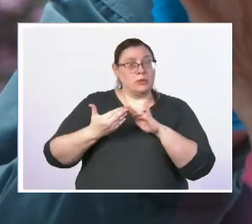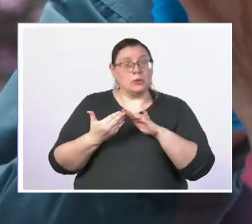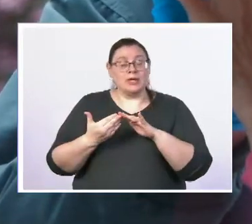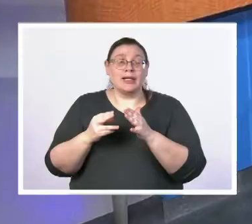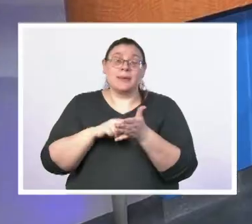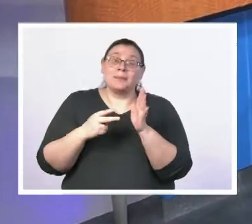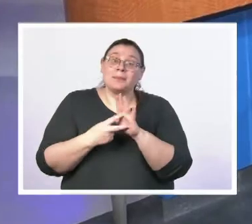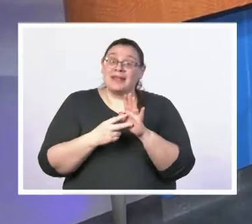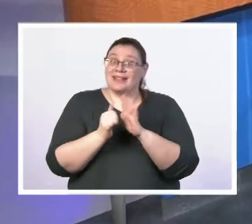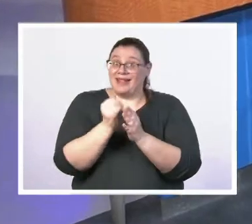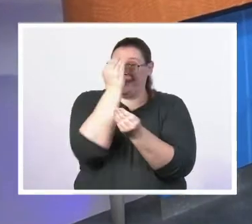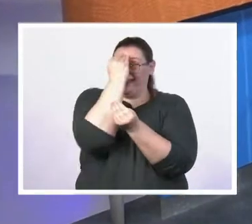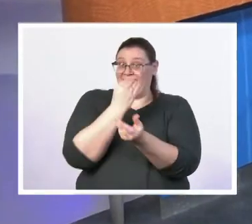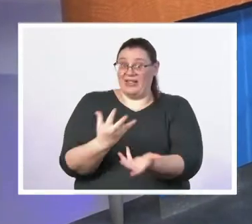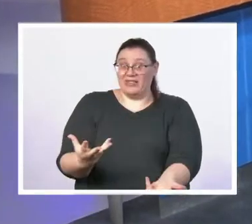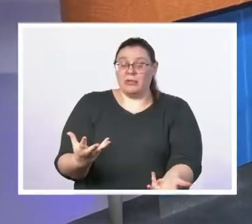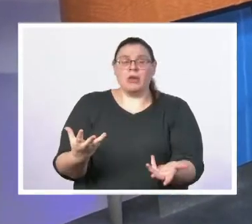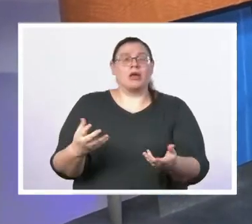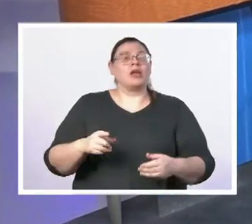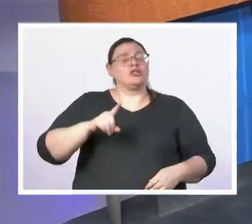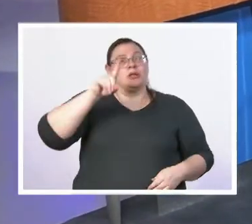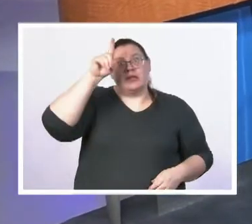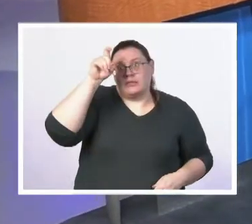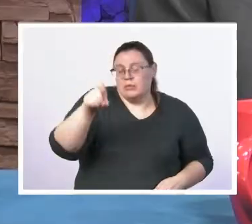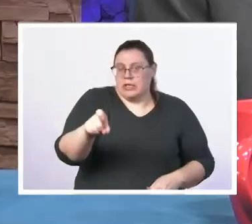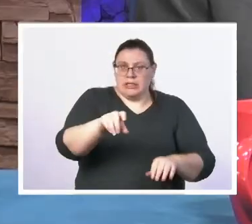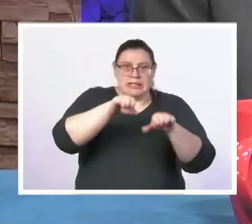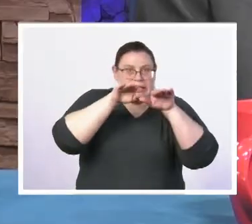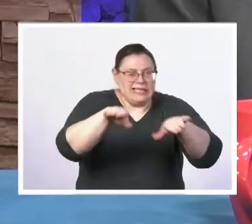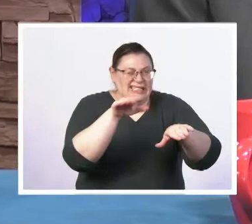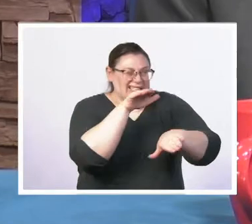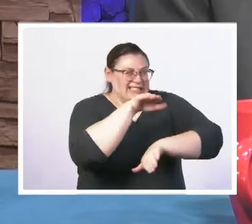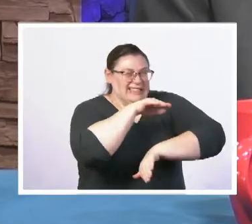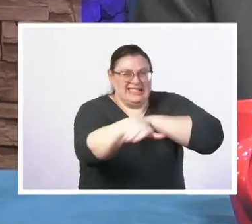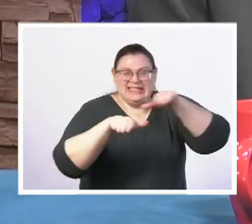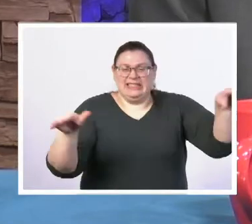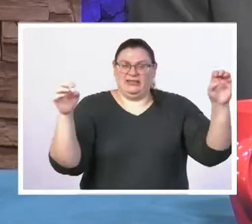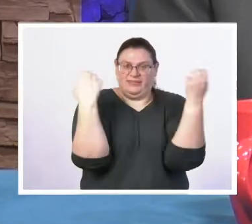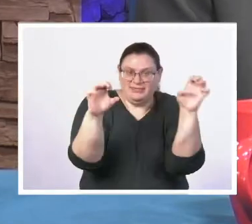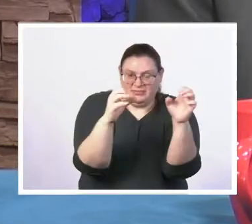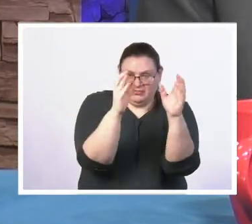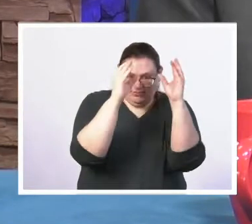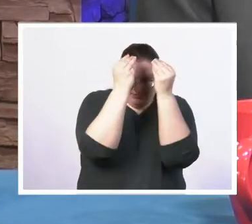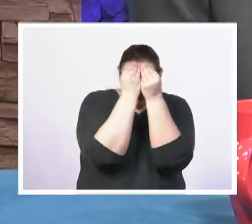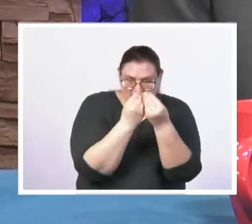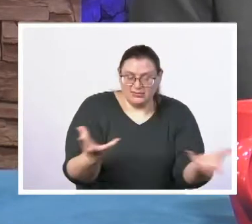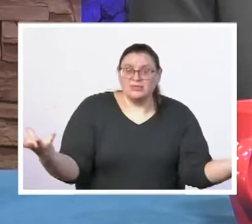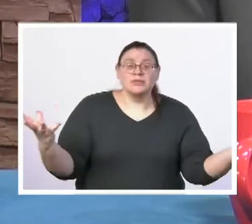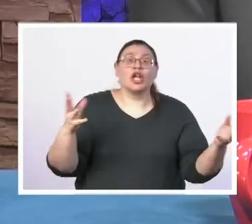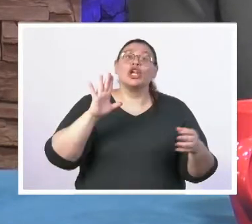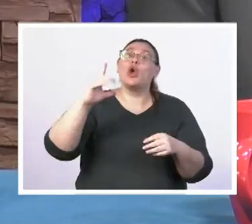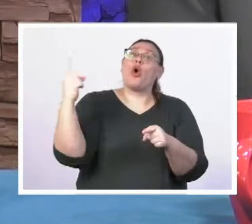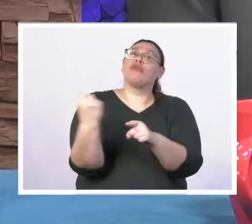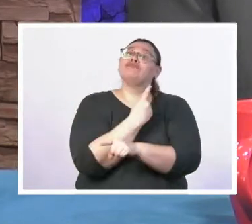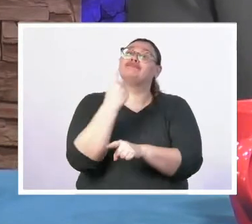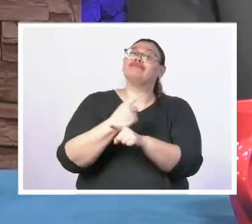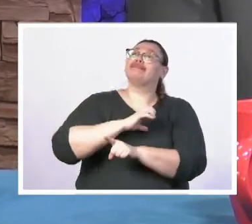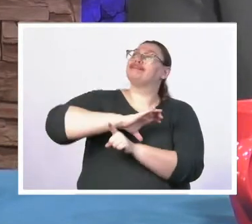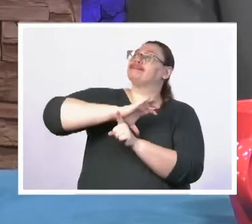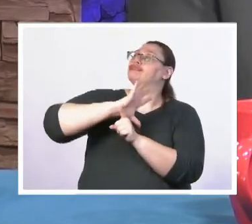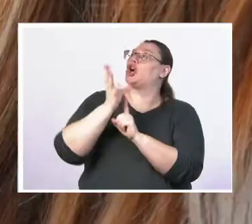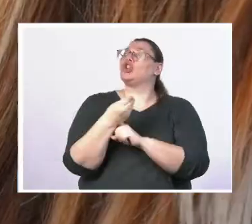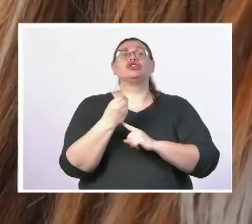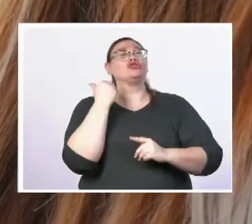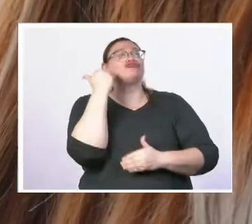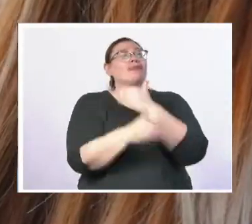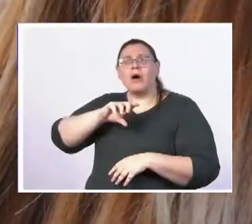by all means has got to get out to the deaf community that just following cultural norms could endanger